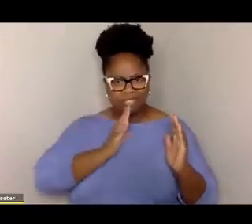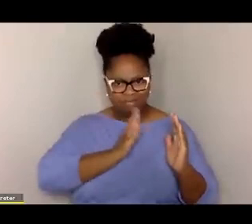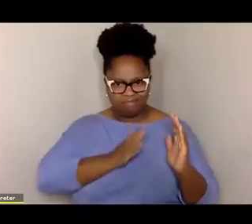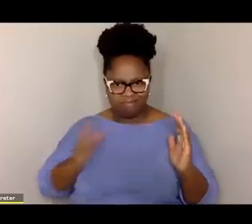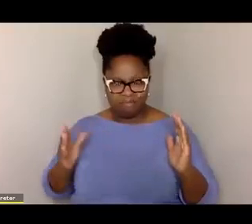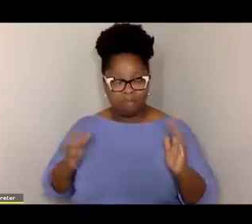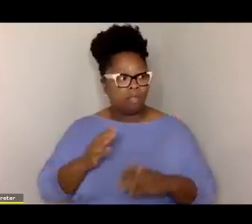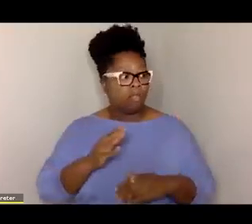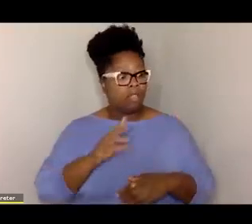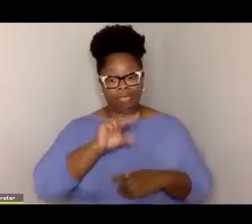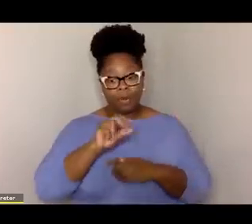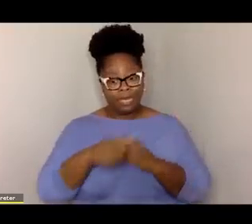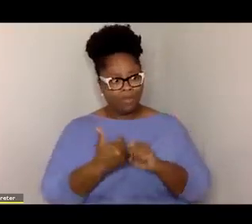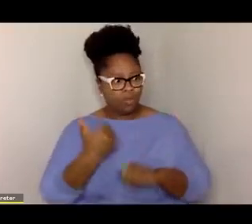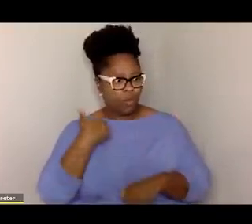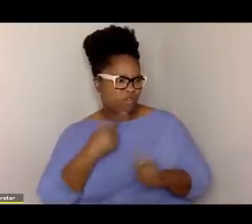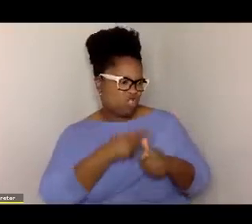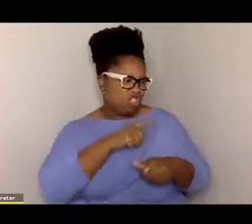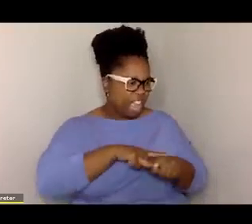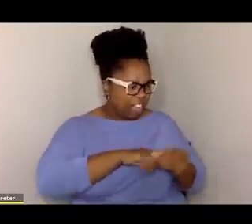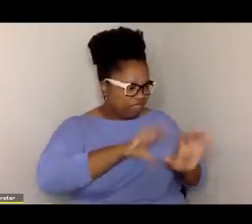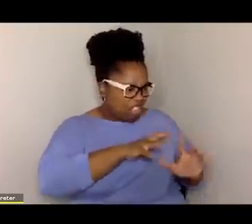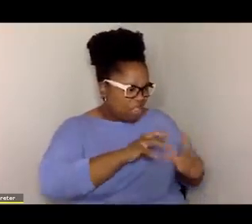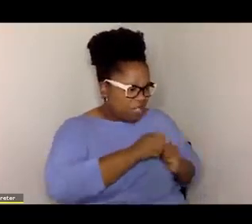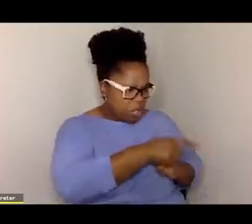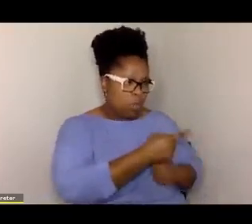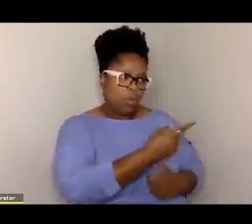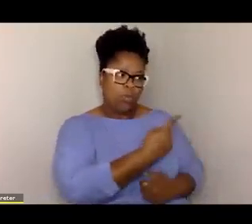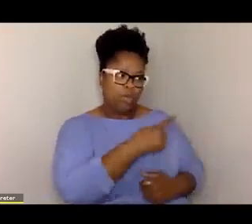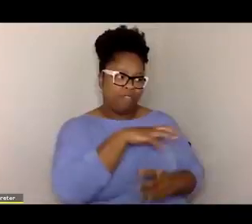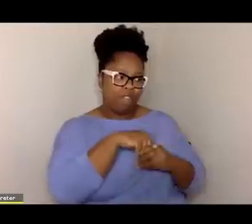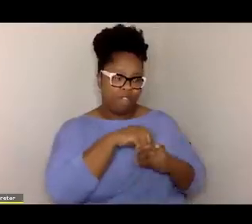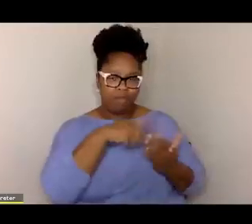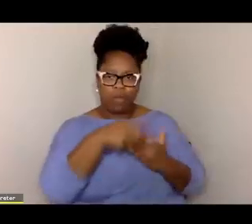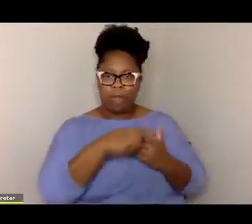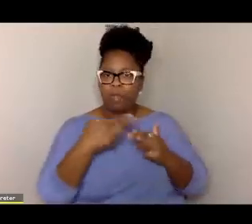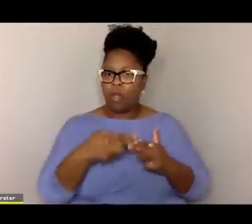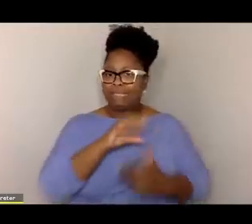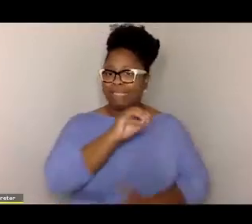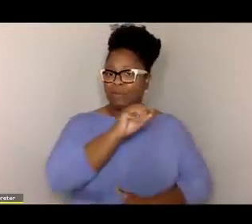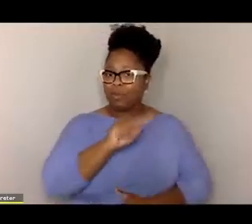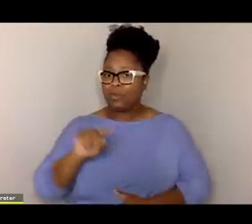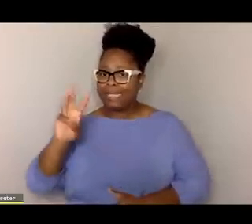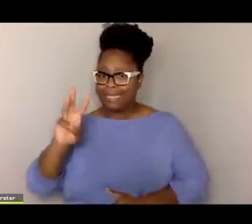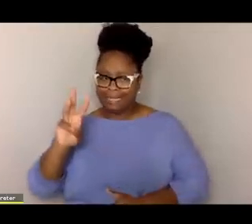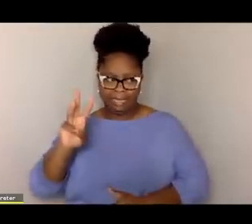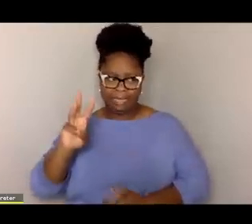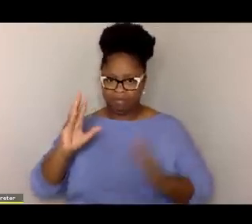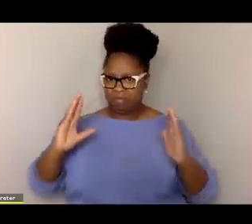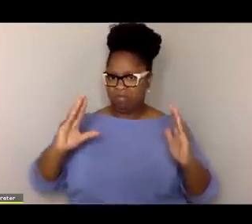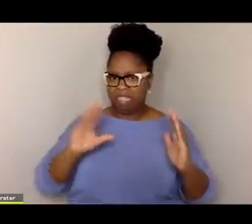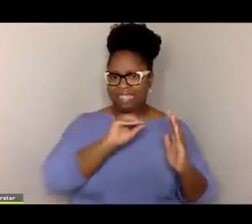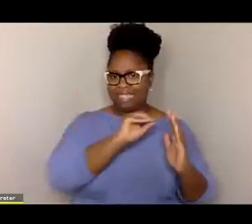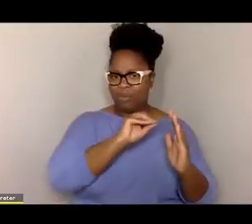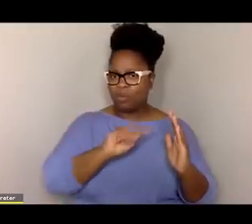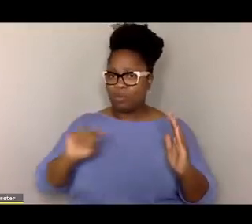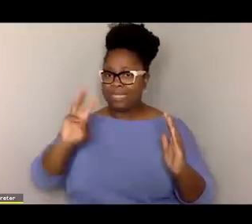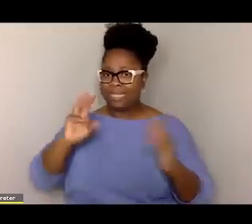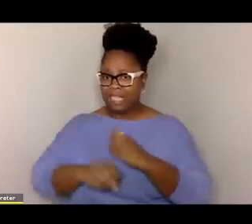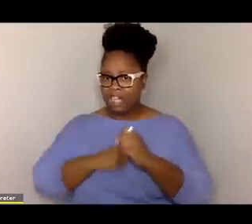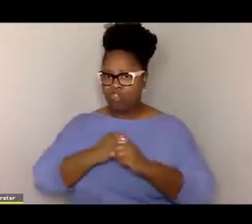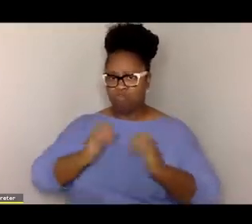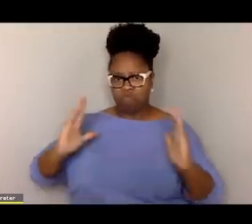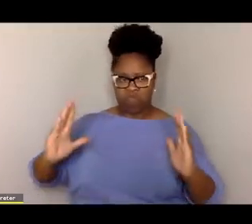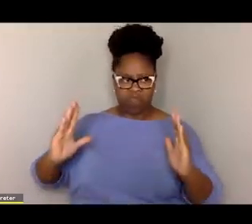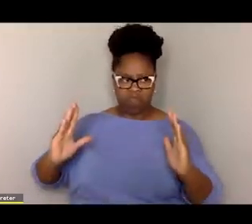And, you know, when I first started talking to you 30 years ago, we were always, we were talking about, we were doing a program called Zero to Six, what happens in those zero to six